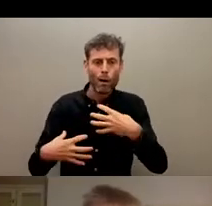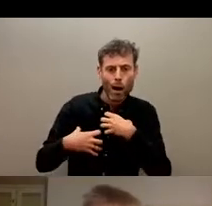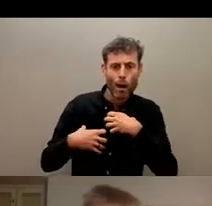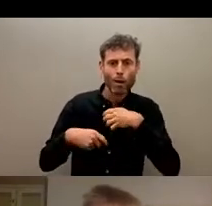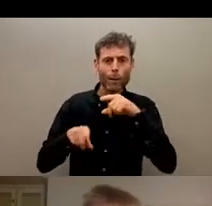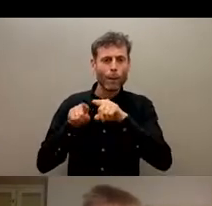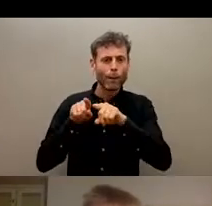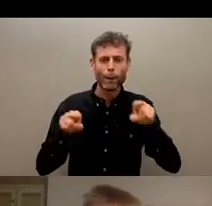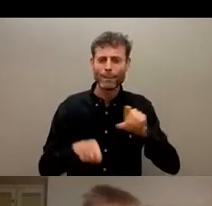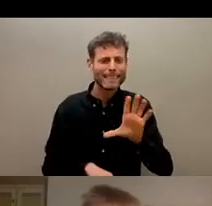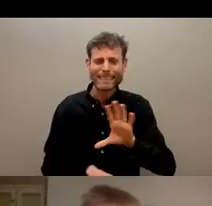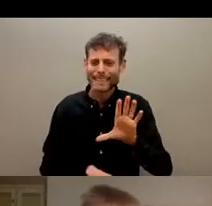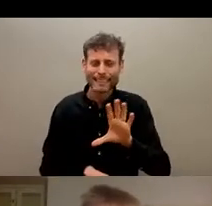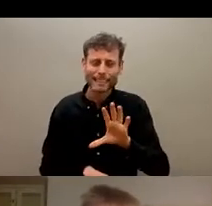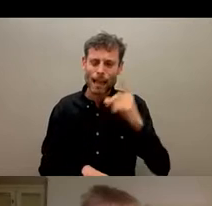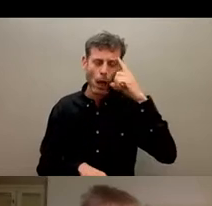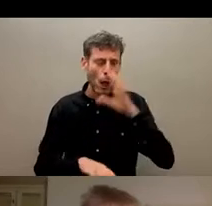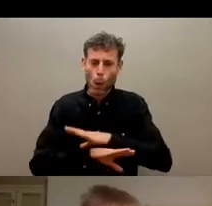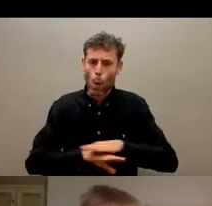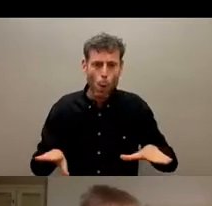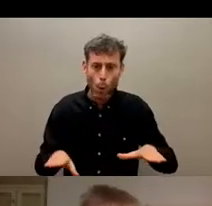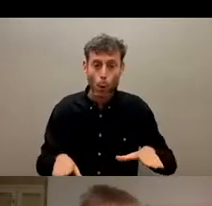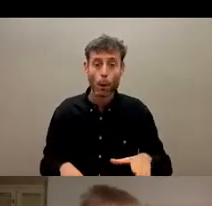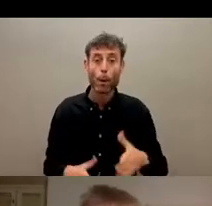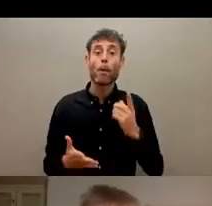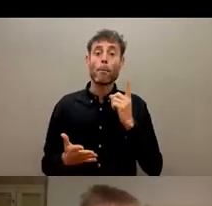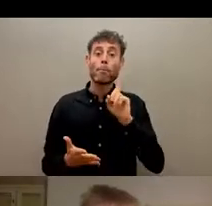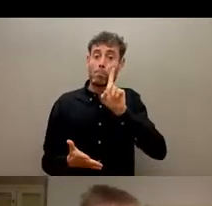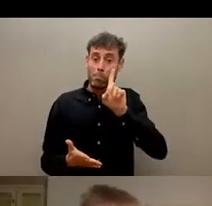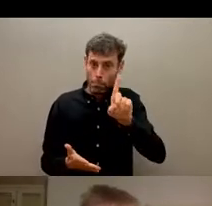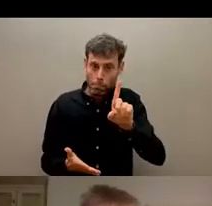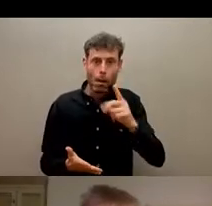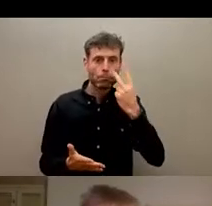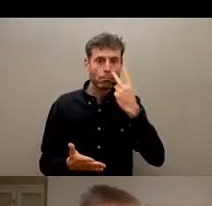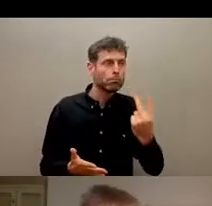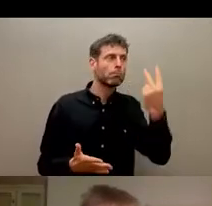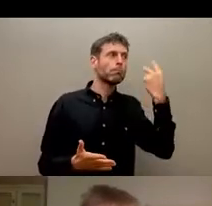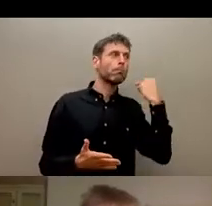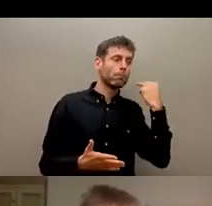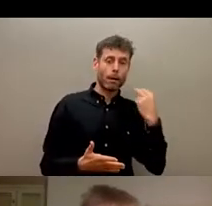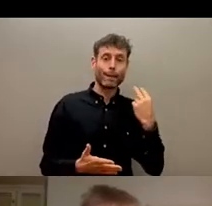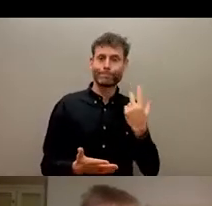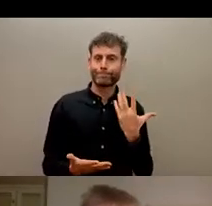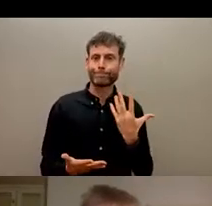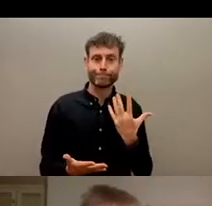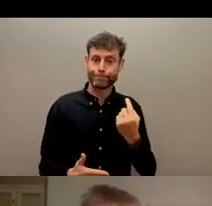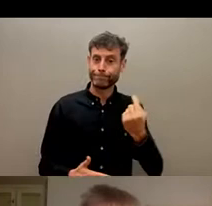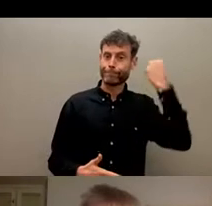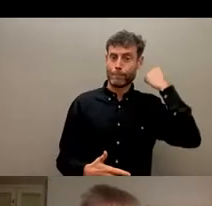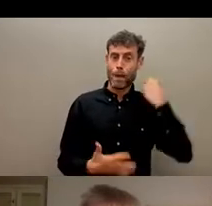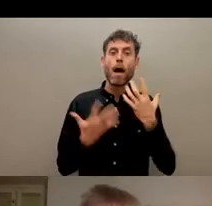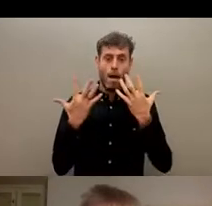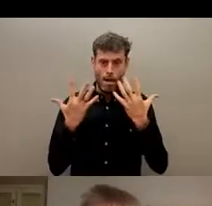inadvertently and sometimes unfortunately purposely do harm to the people that we're supposed to be helping because these people are incredibly